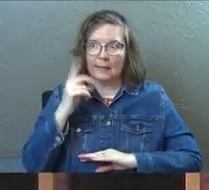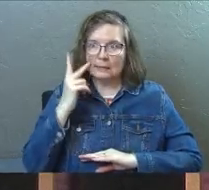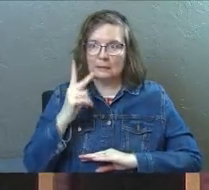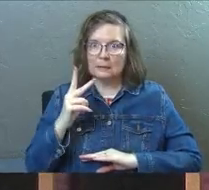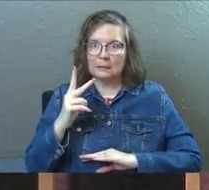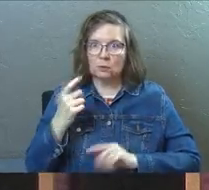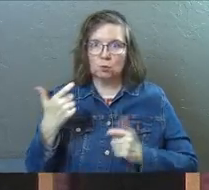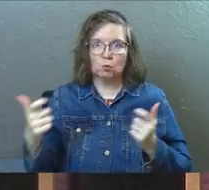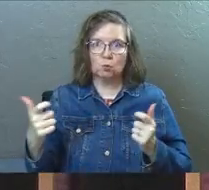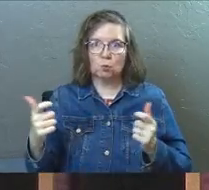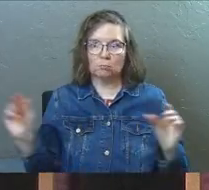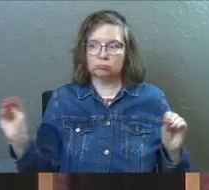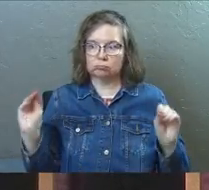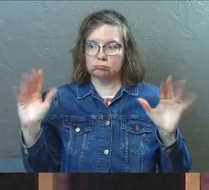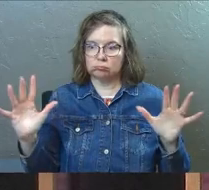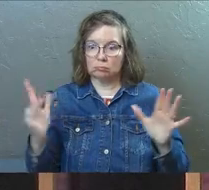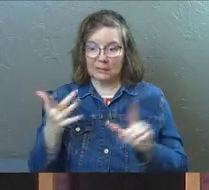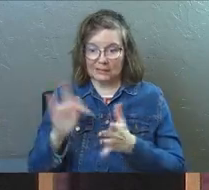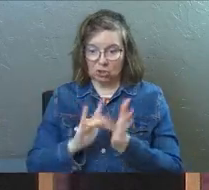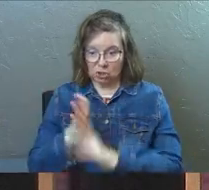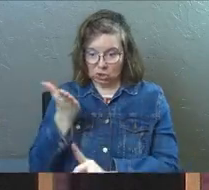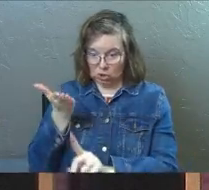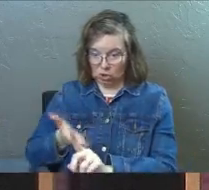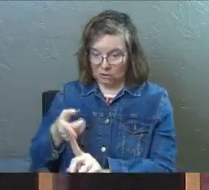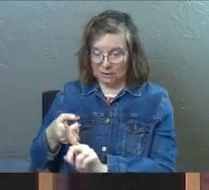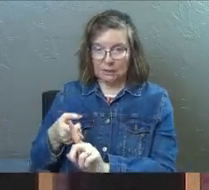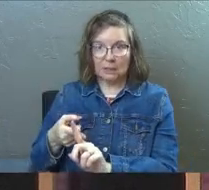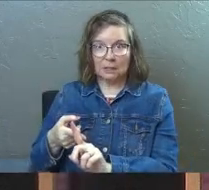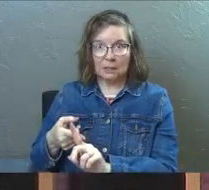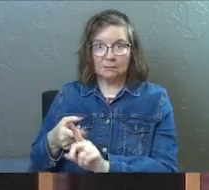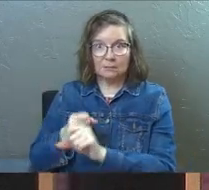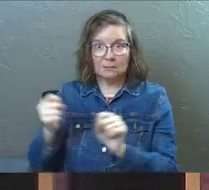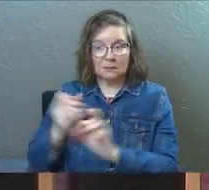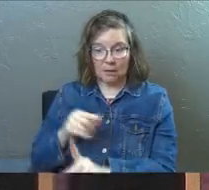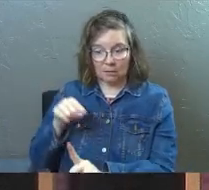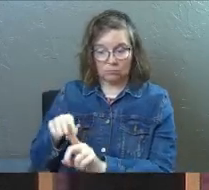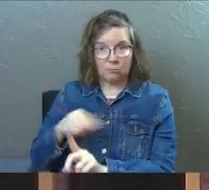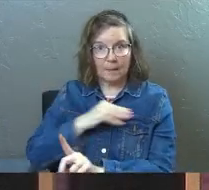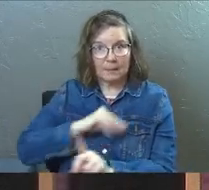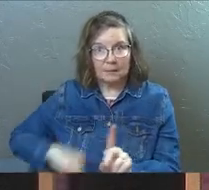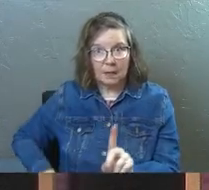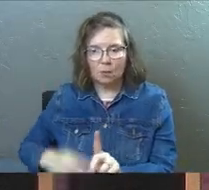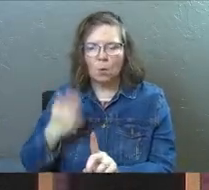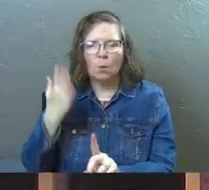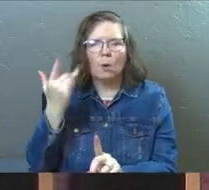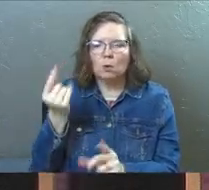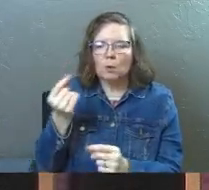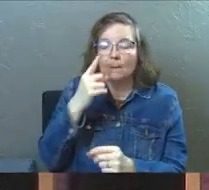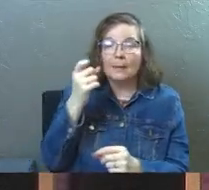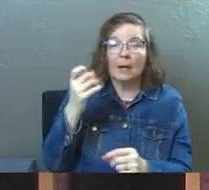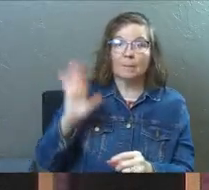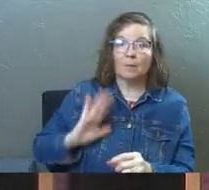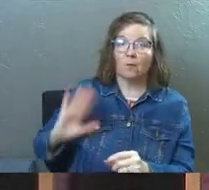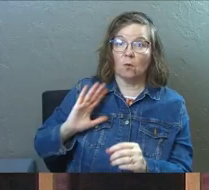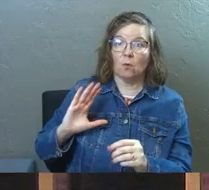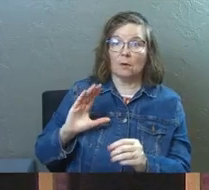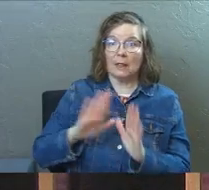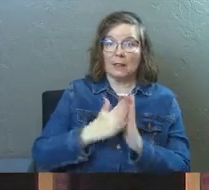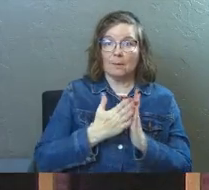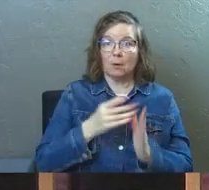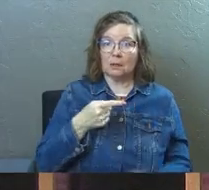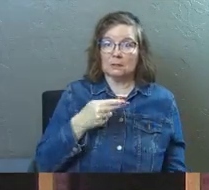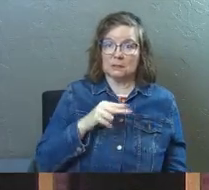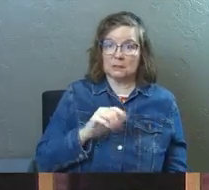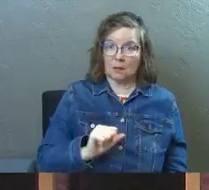massive sign that Jesus is the Messiah. And the reason they do this is because there was this random verse in the book of